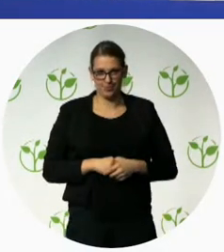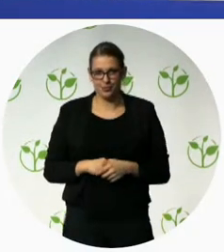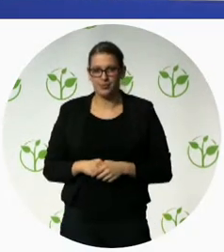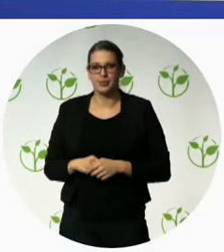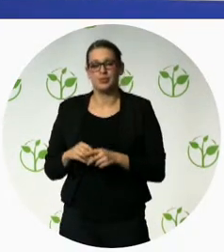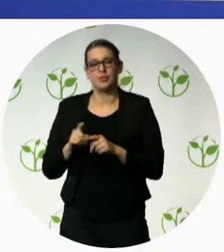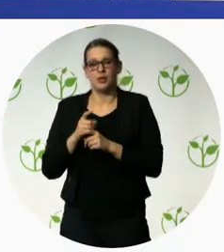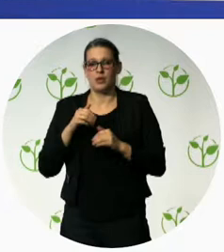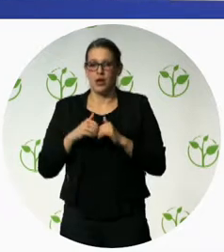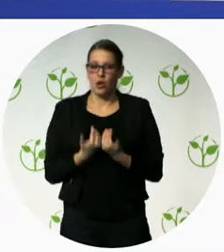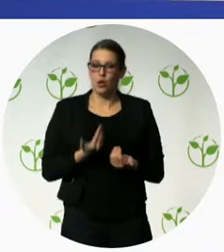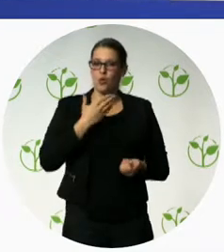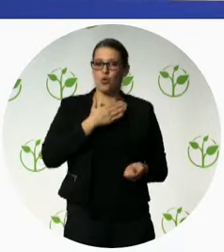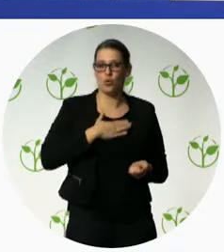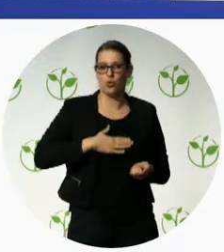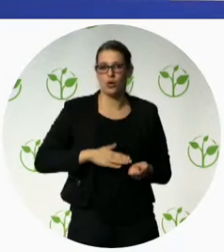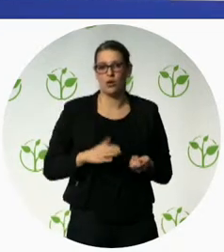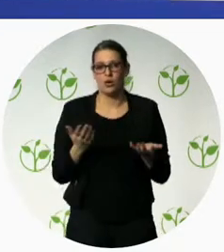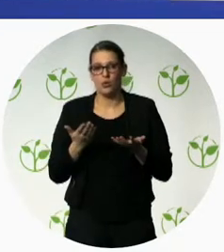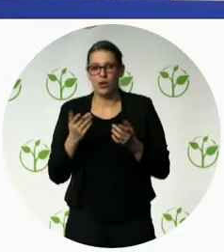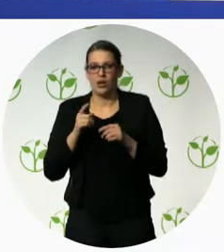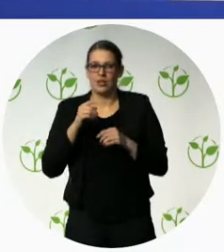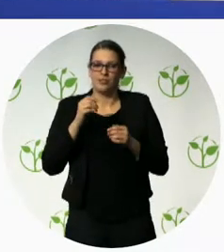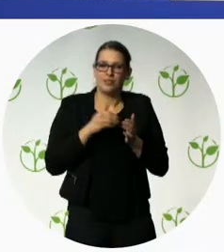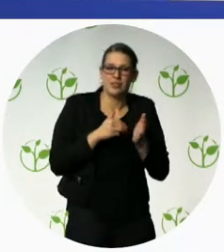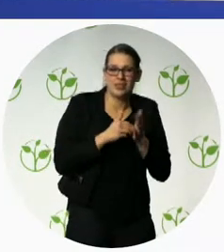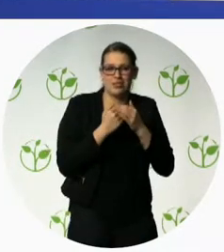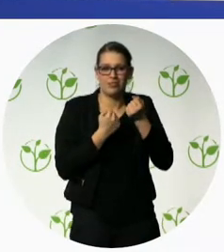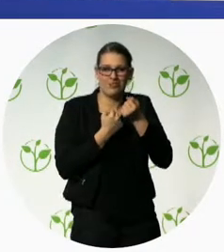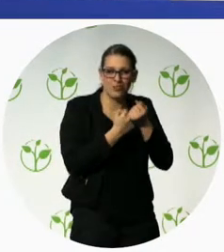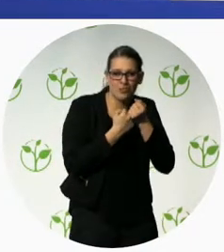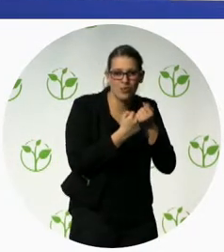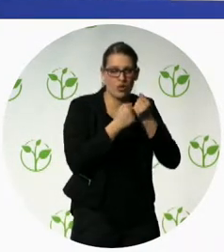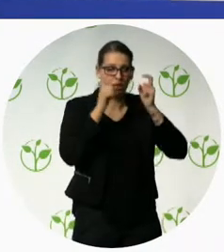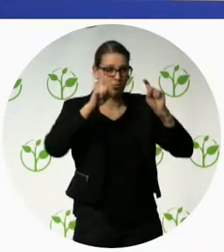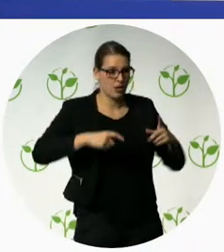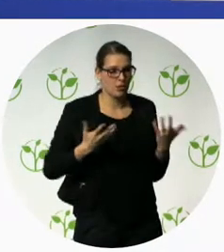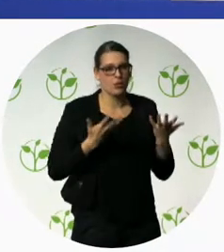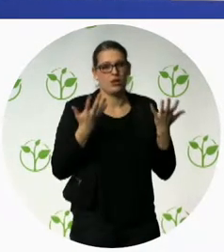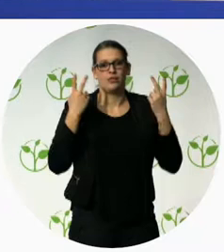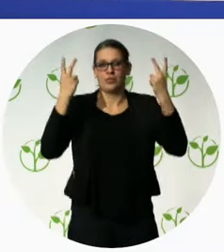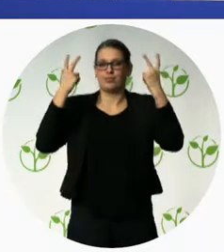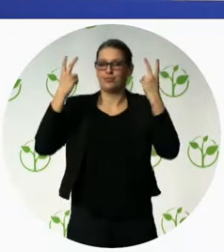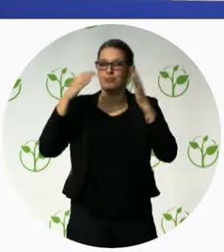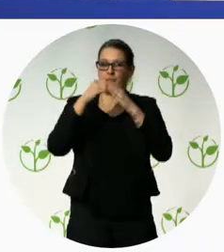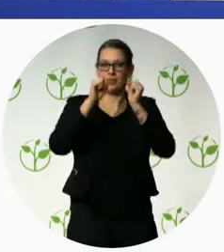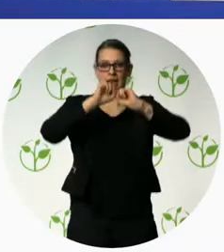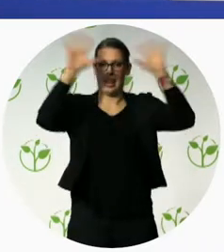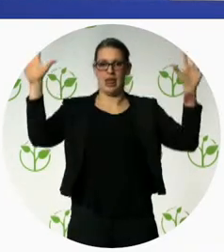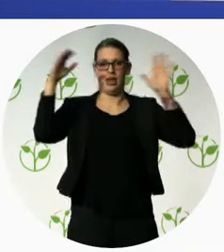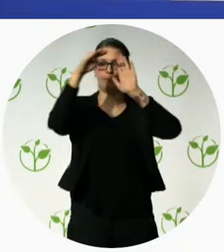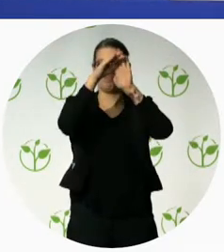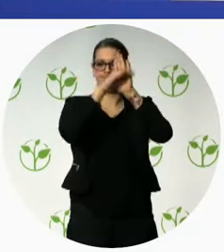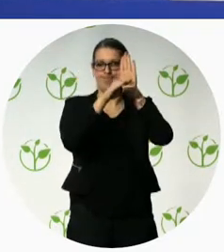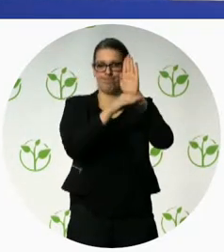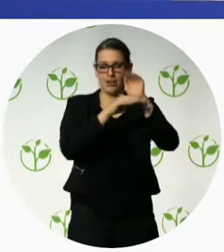clear and stable policy with a budget and with the administrative and technical skills that are ensured in the